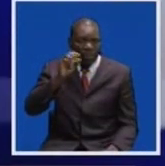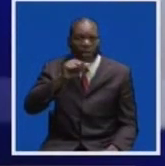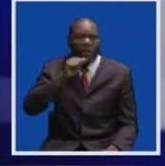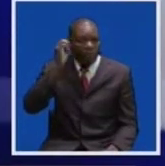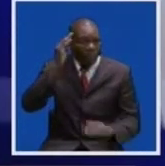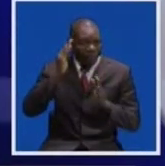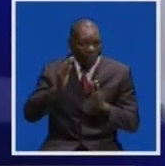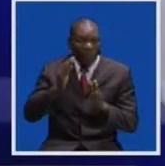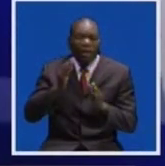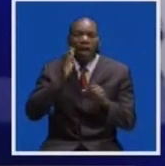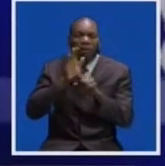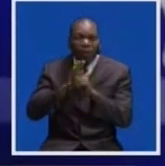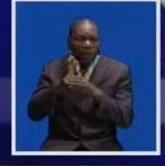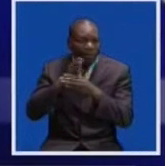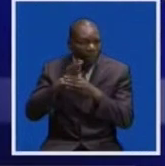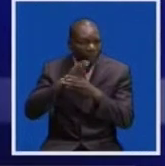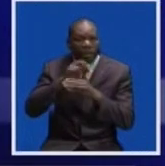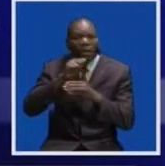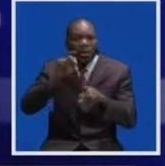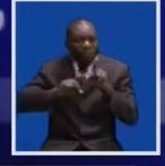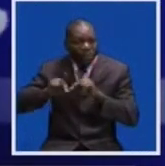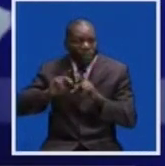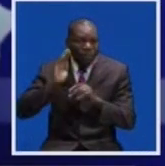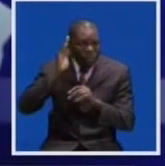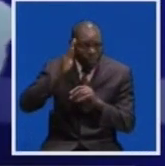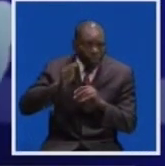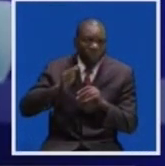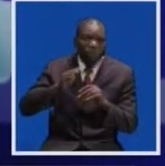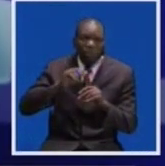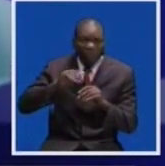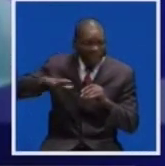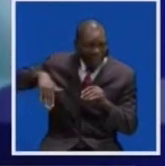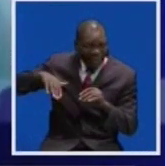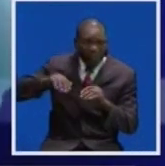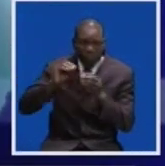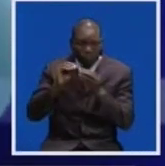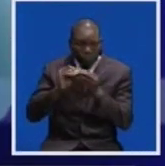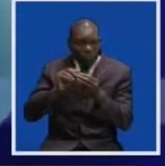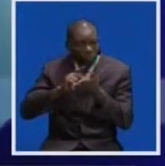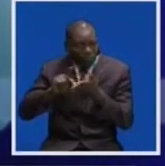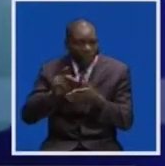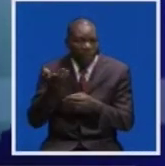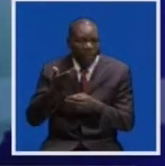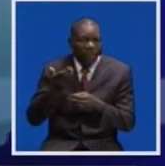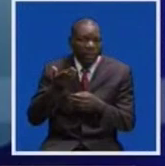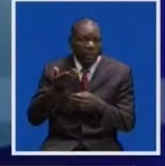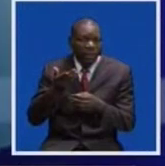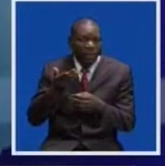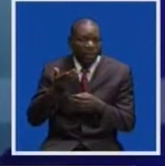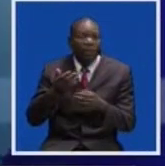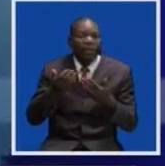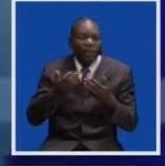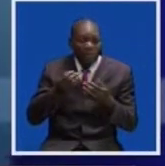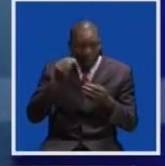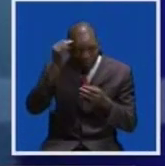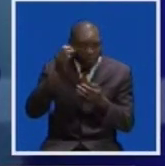the agro-dealers that there will be minimal delays in payments this season. Mr. Katambo says the Ministry of Finance is being